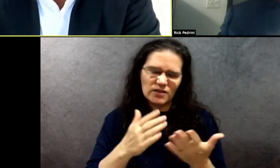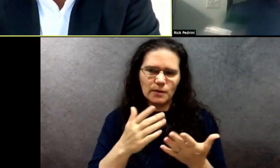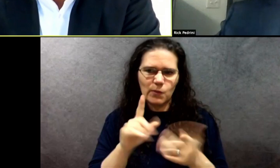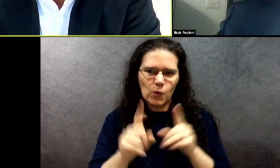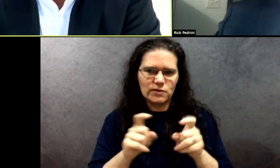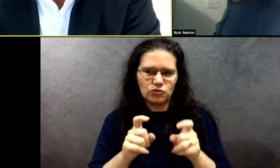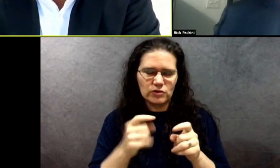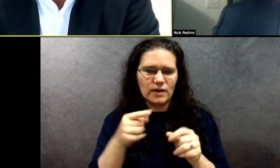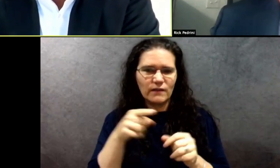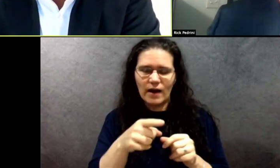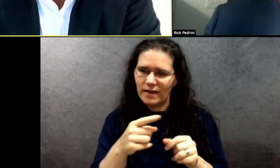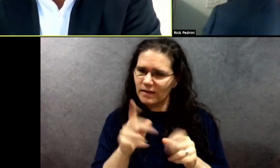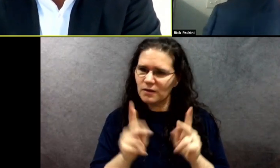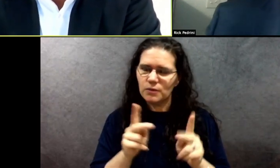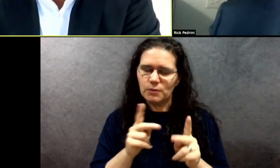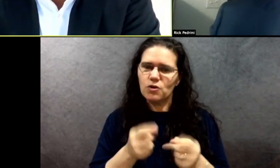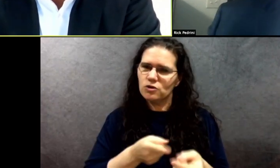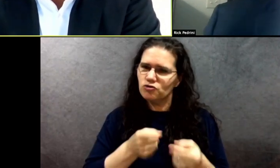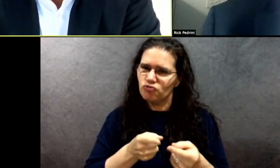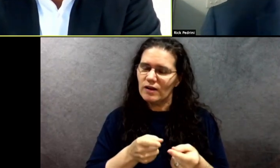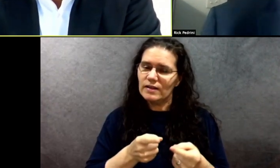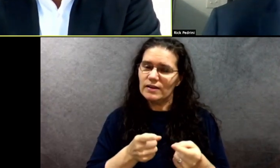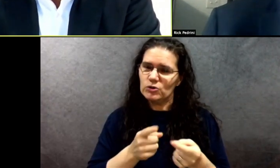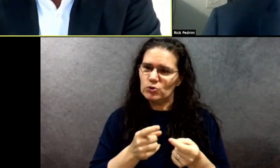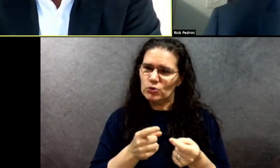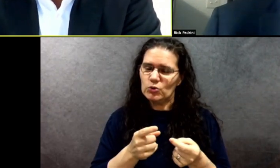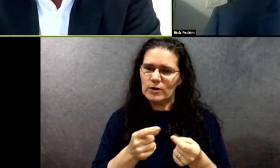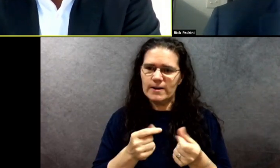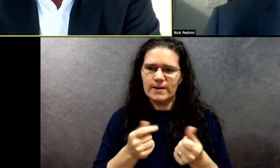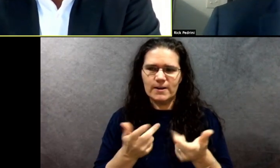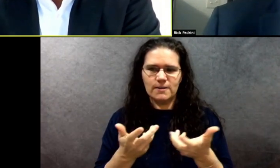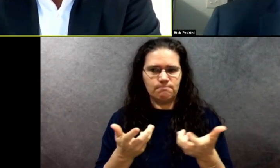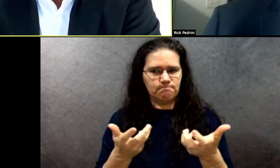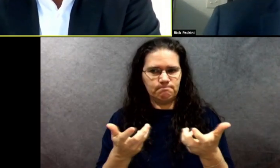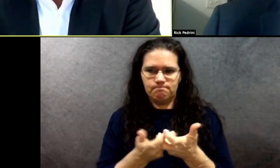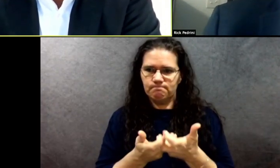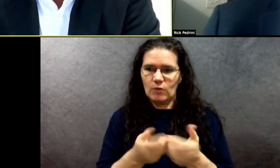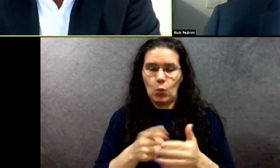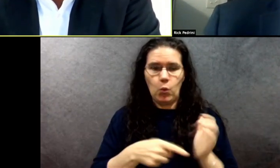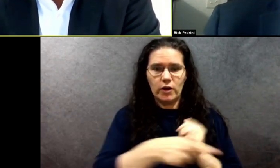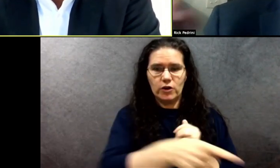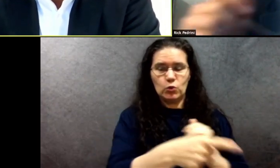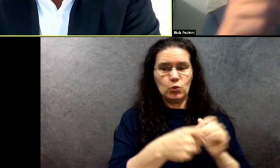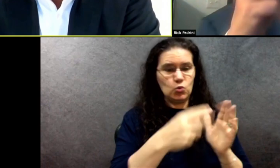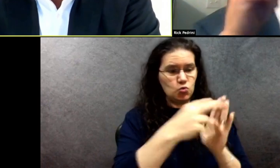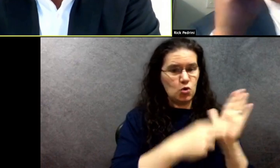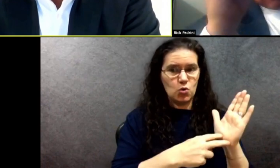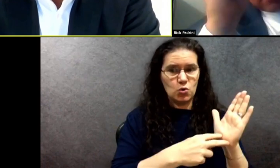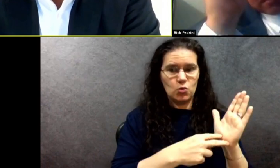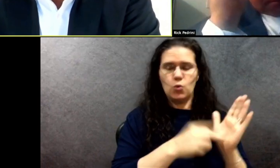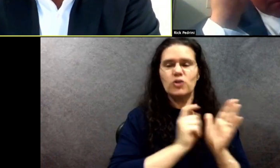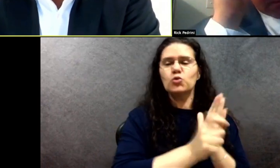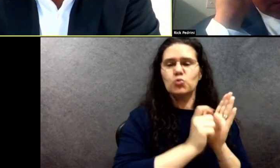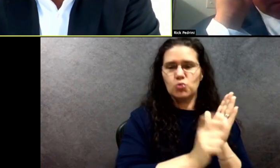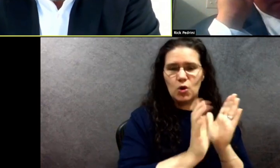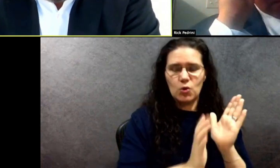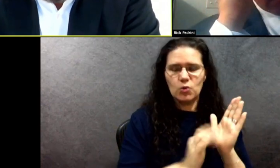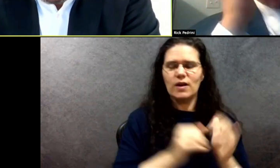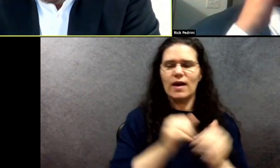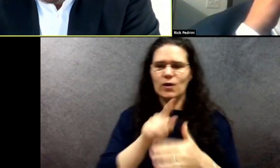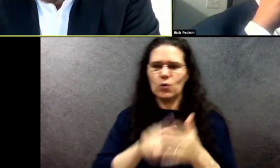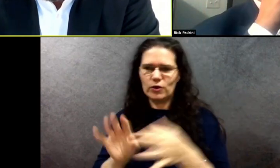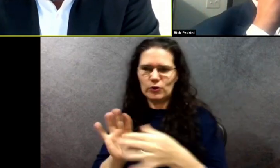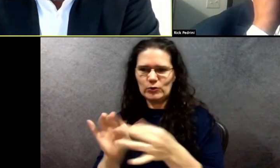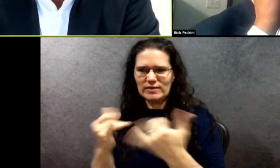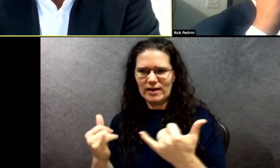people are struggling to reconcile what you wrote still, uh, to what you, you say now. I think people are really struggling to figure out